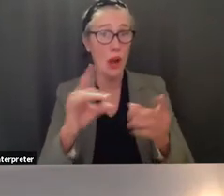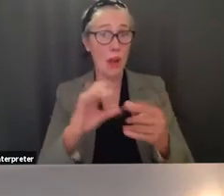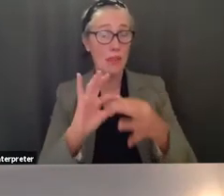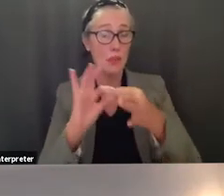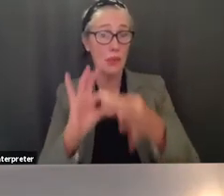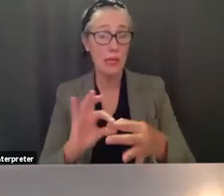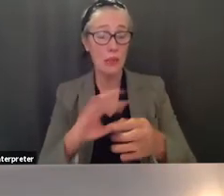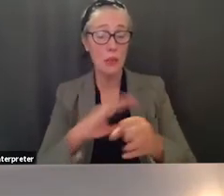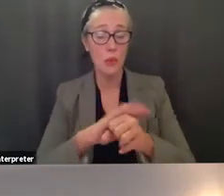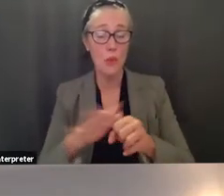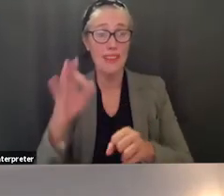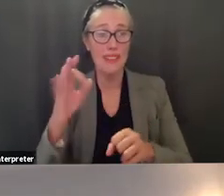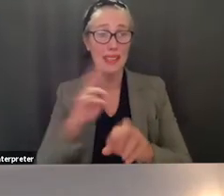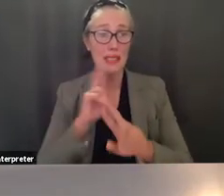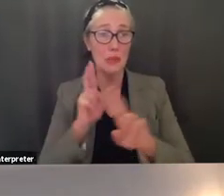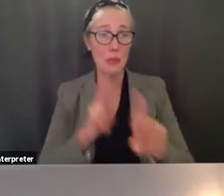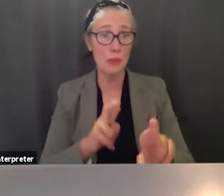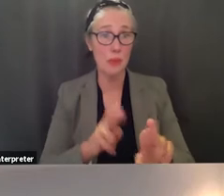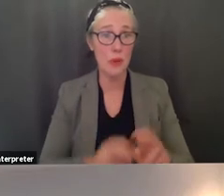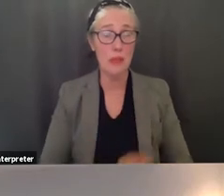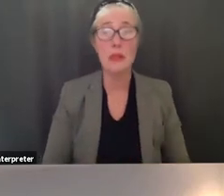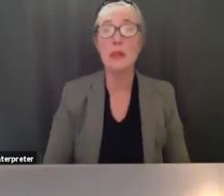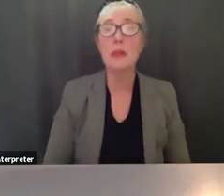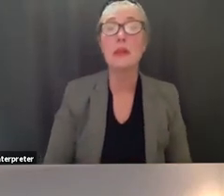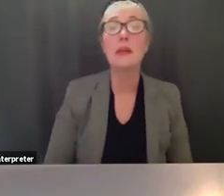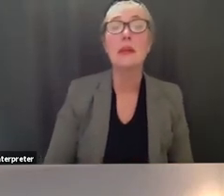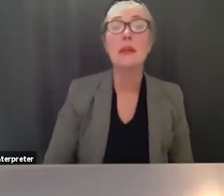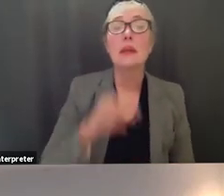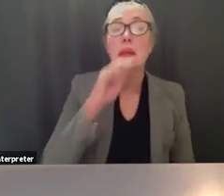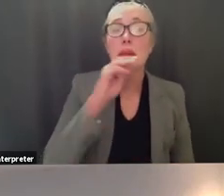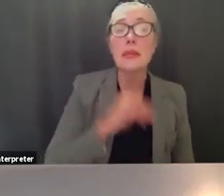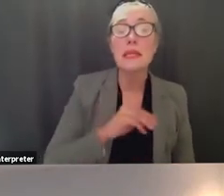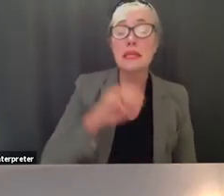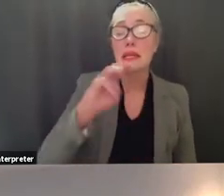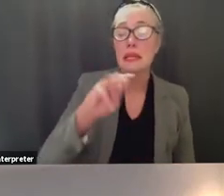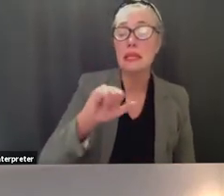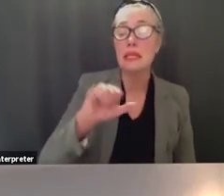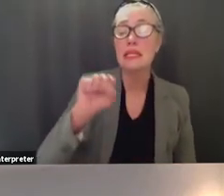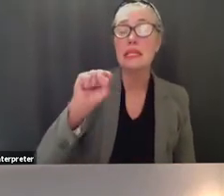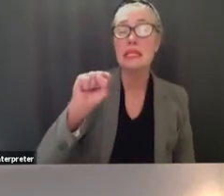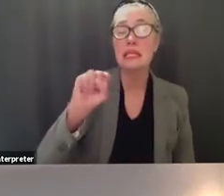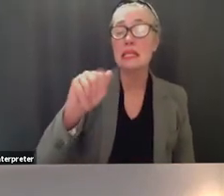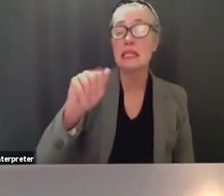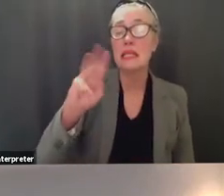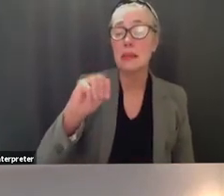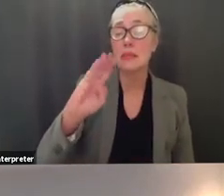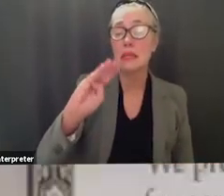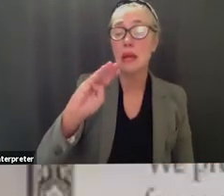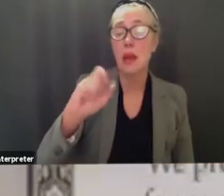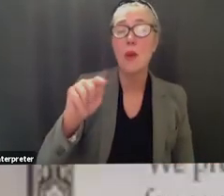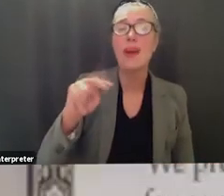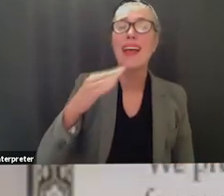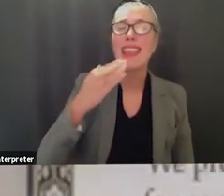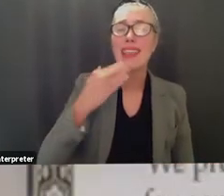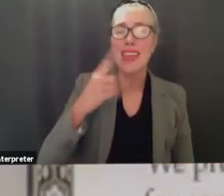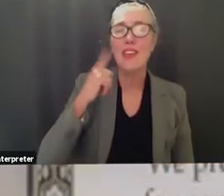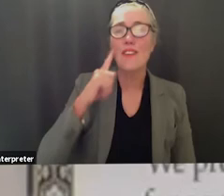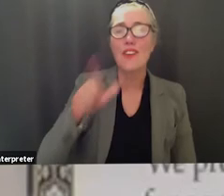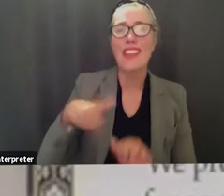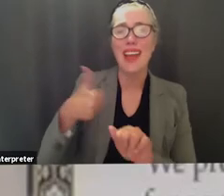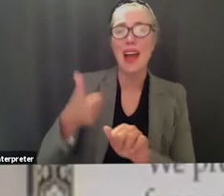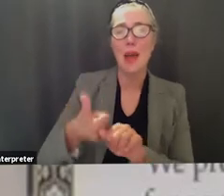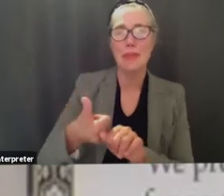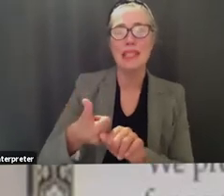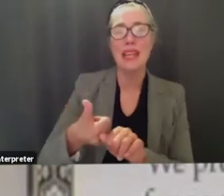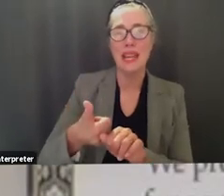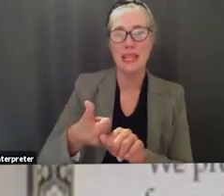miss sims-mountain please yes well thank you a friend for that update we continue to you know we're just